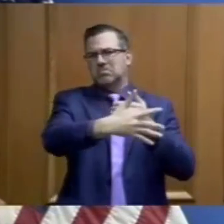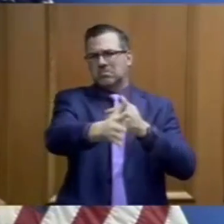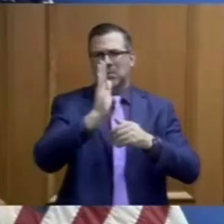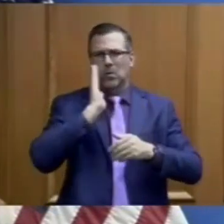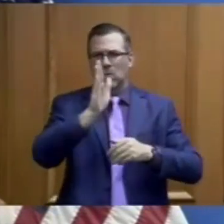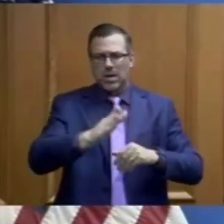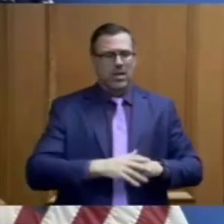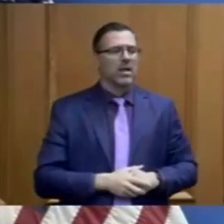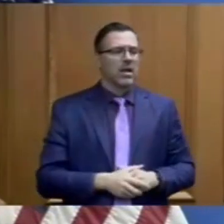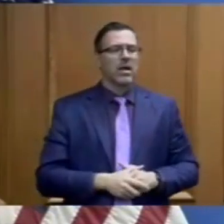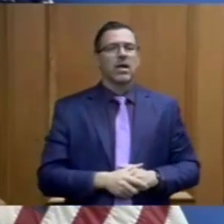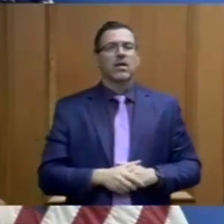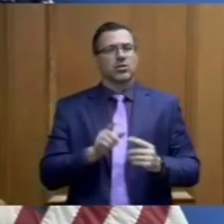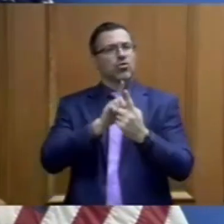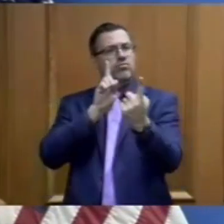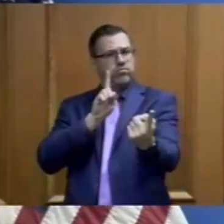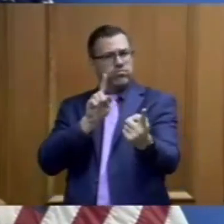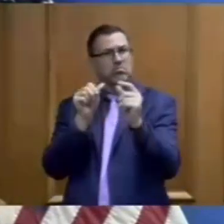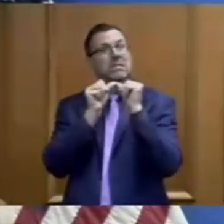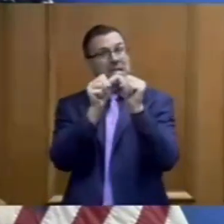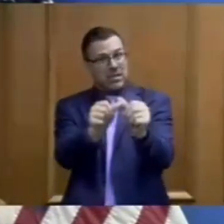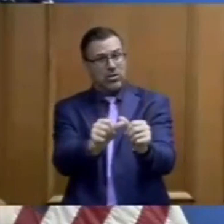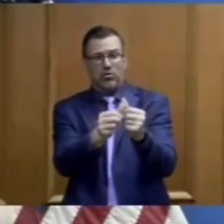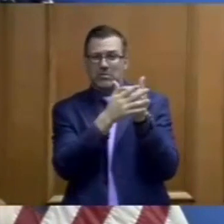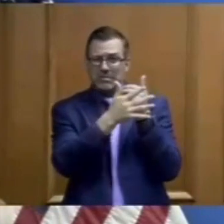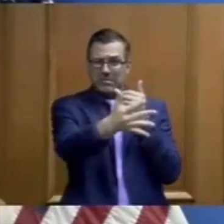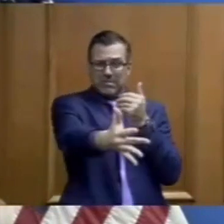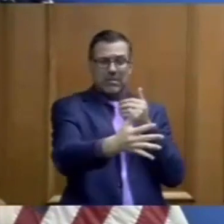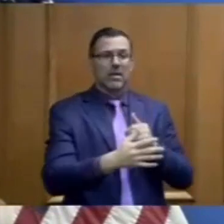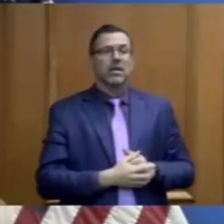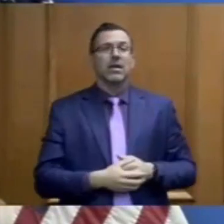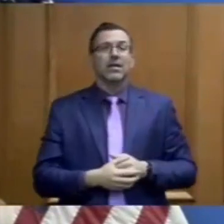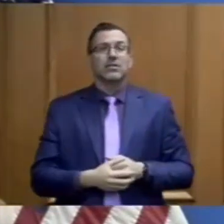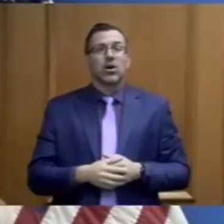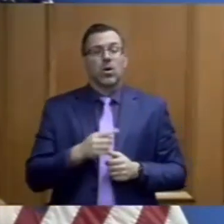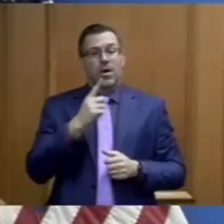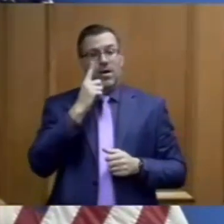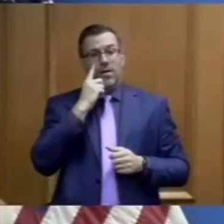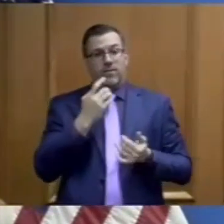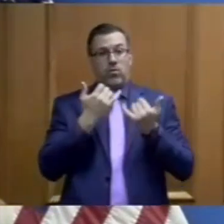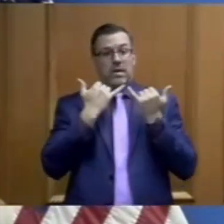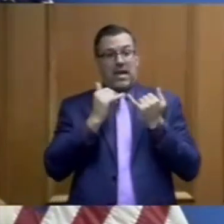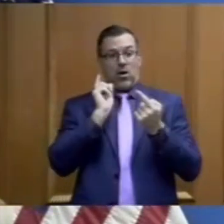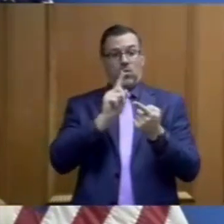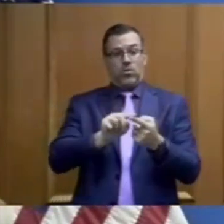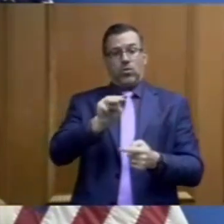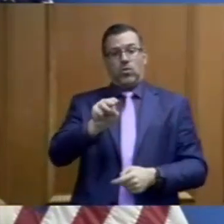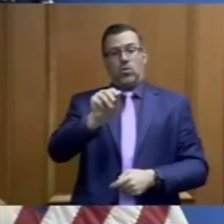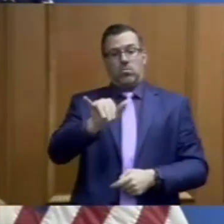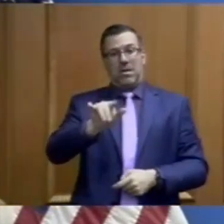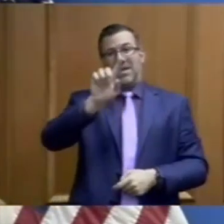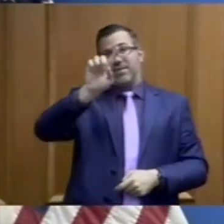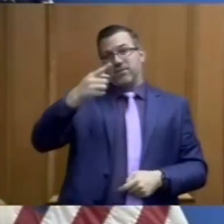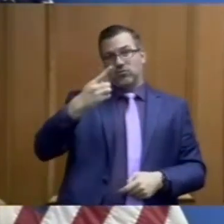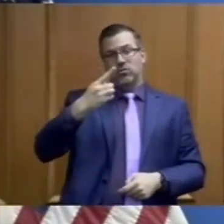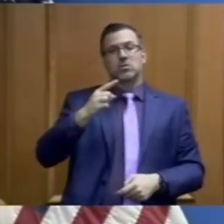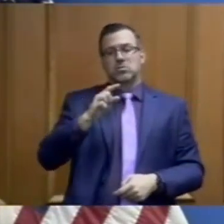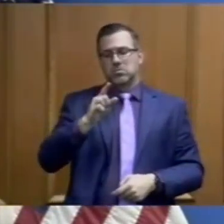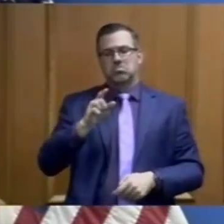now, and up until this May 1st date, which is what we're dealing with now, we'll continue to